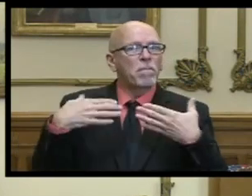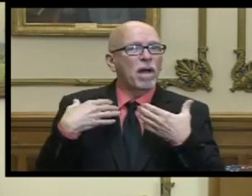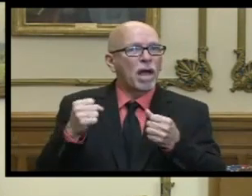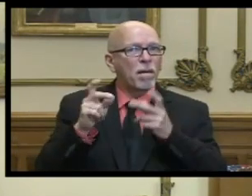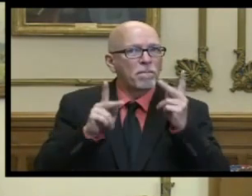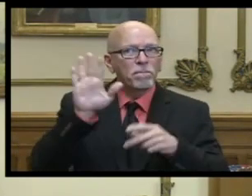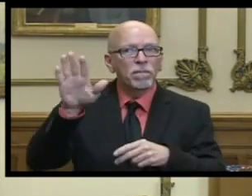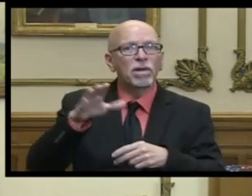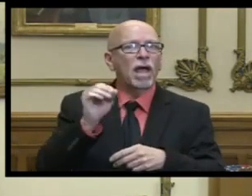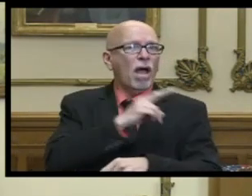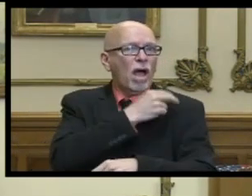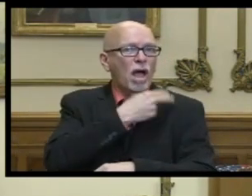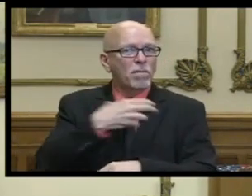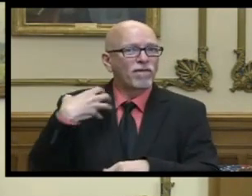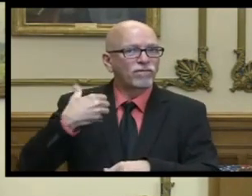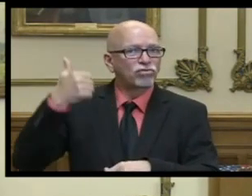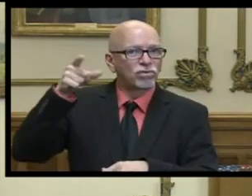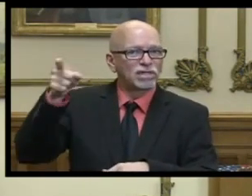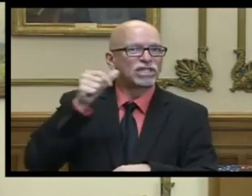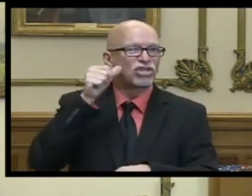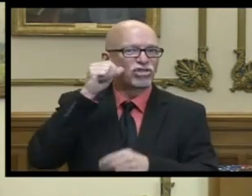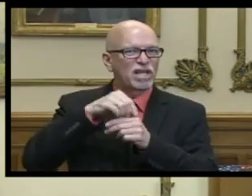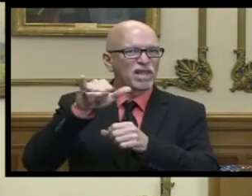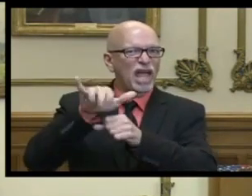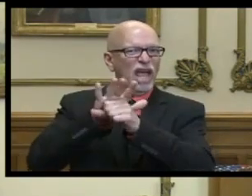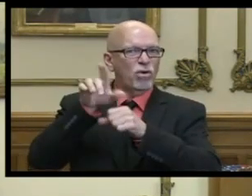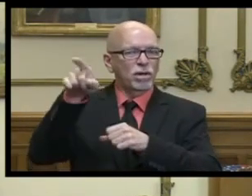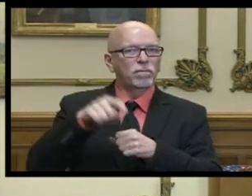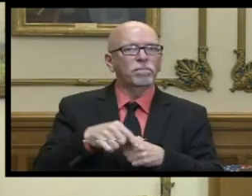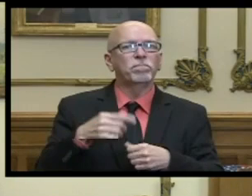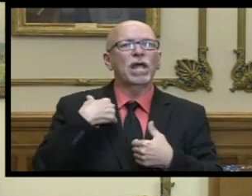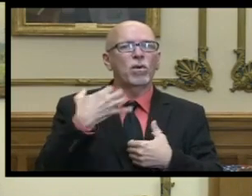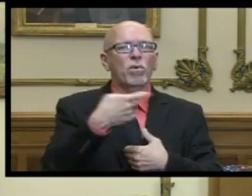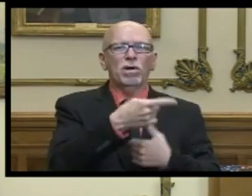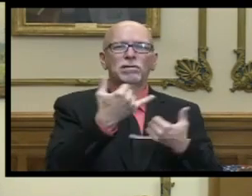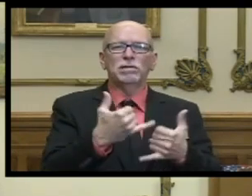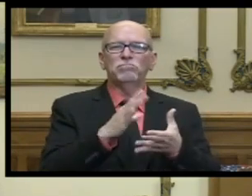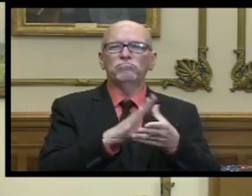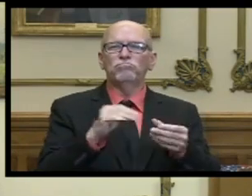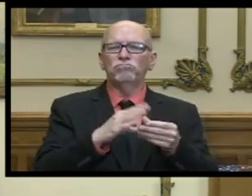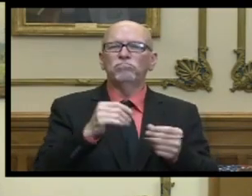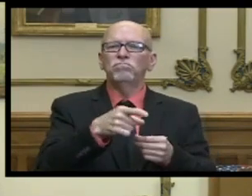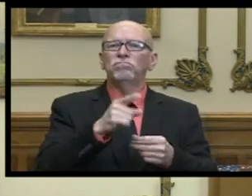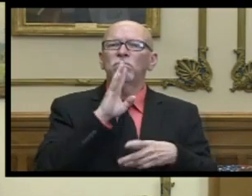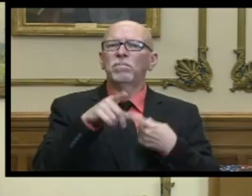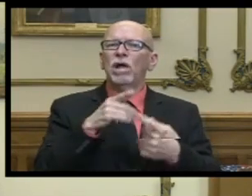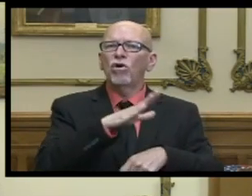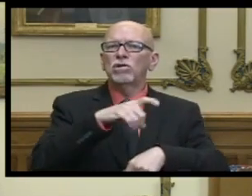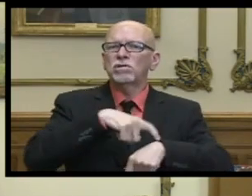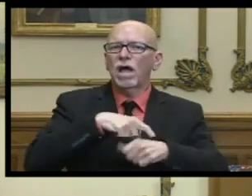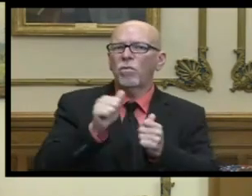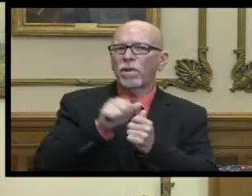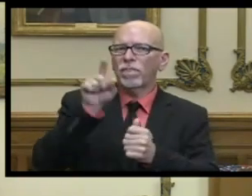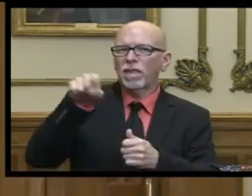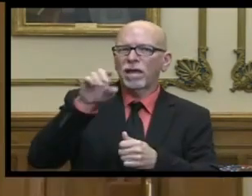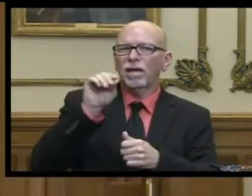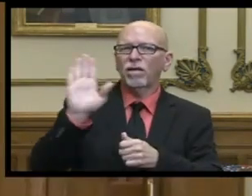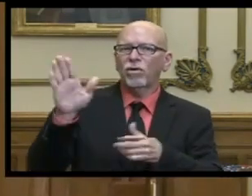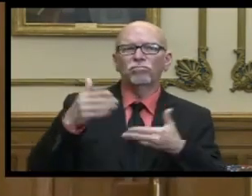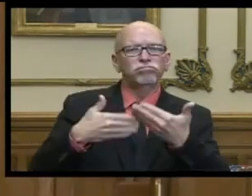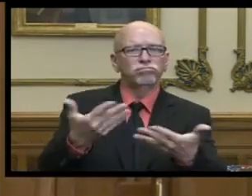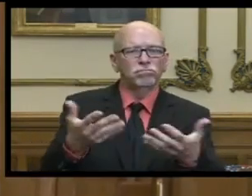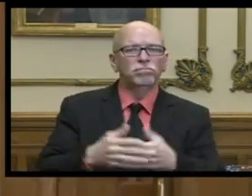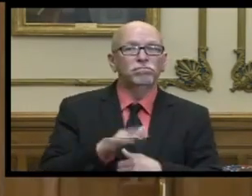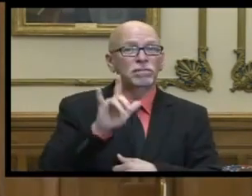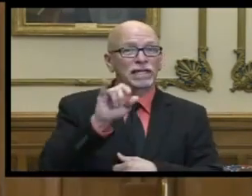personnel and the hospital officials yesterday in this area i wanted her to give you an update on her time with them and their path forward